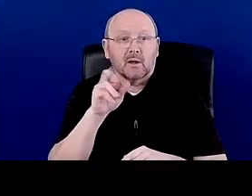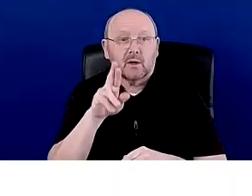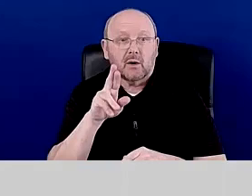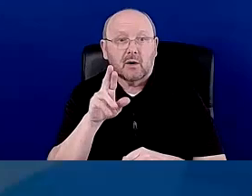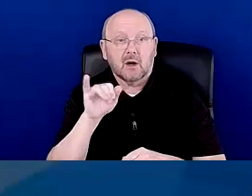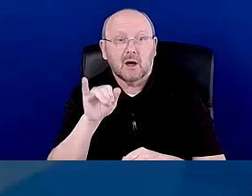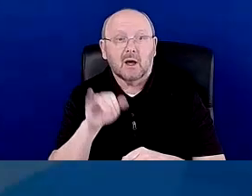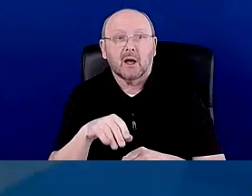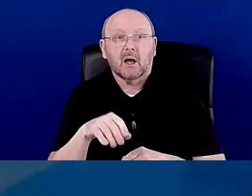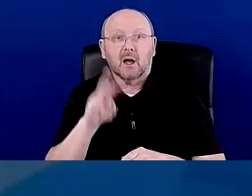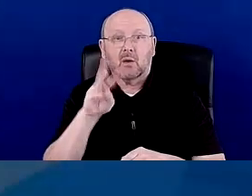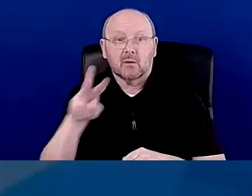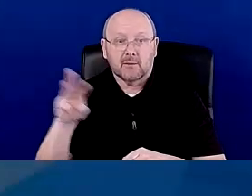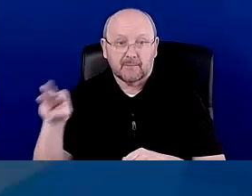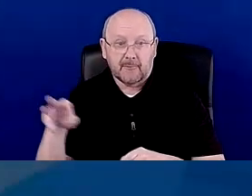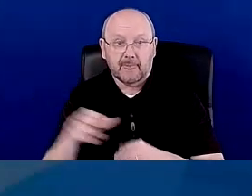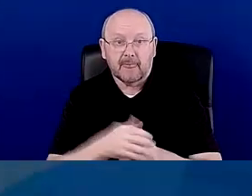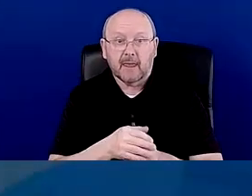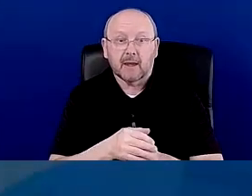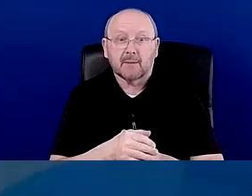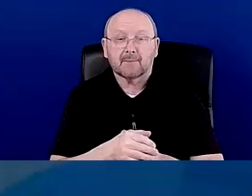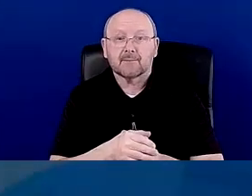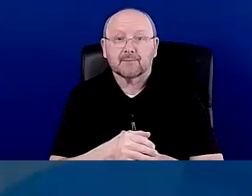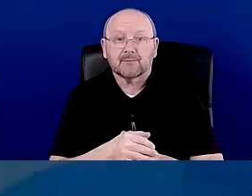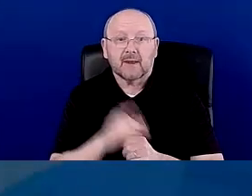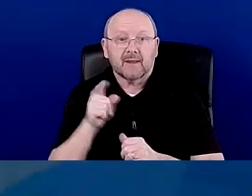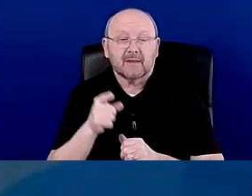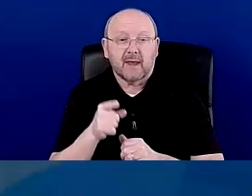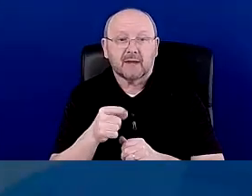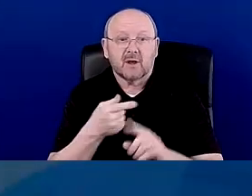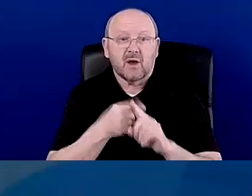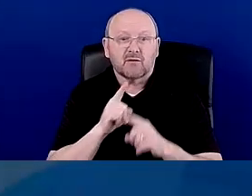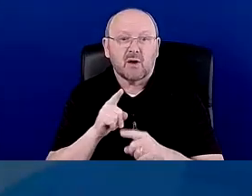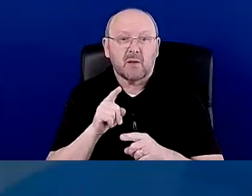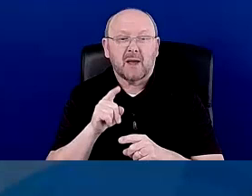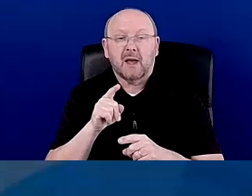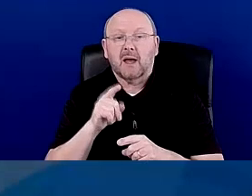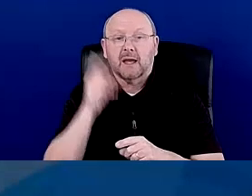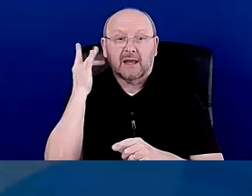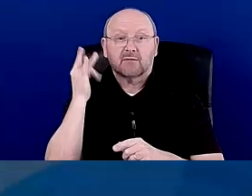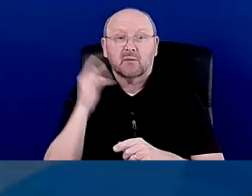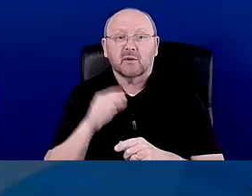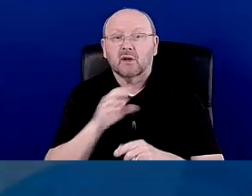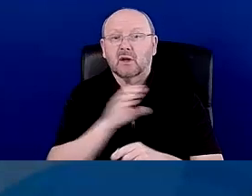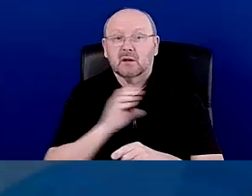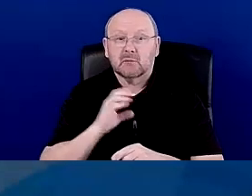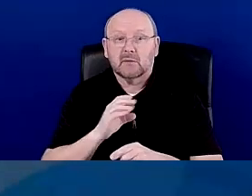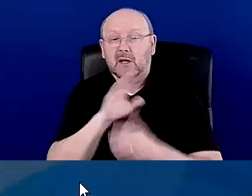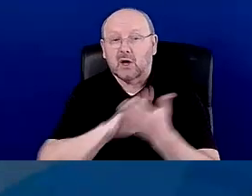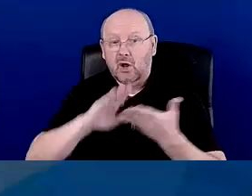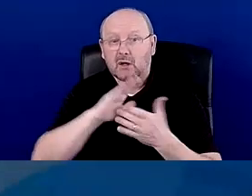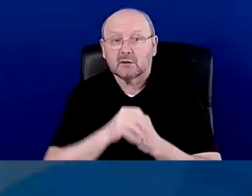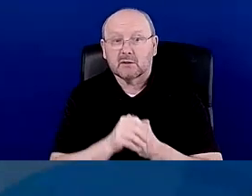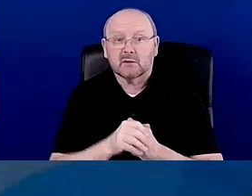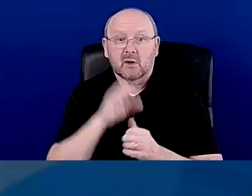is again, through the Academic Senate for California Community Colleges. Um, this is a really great place.